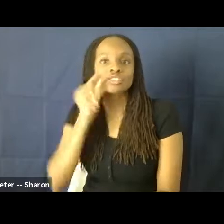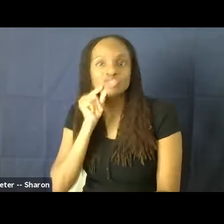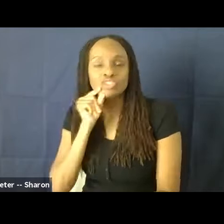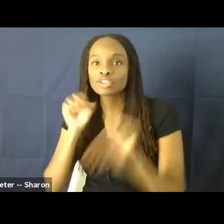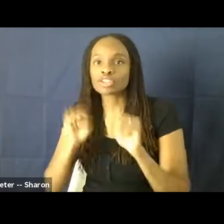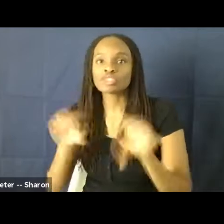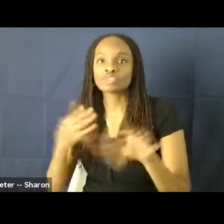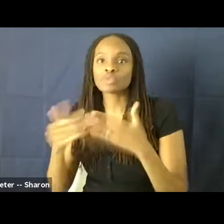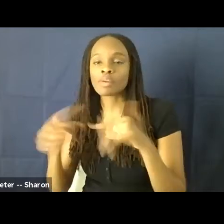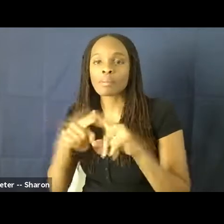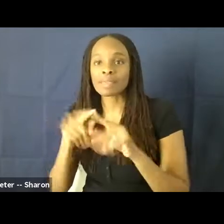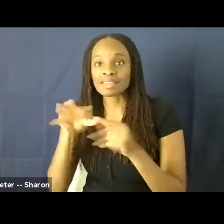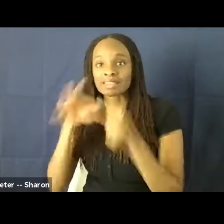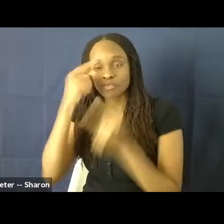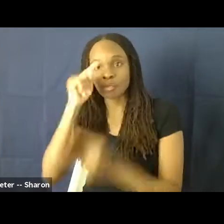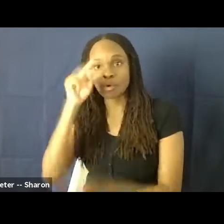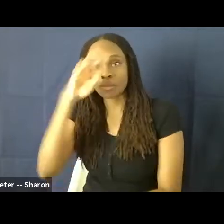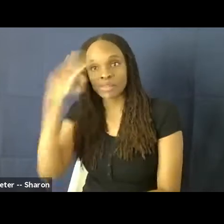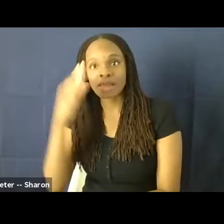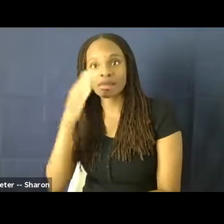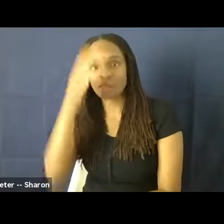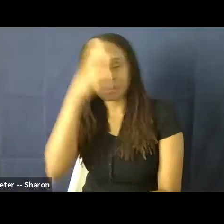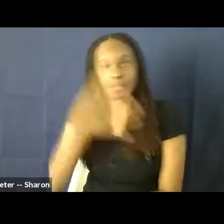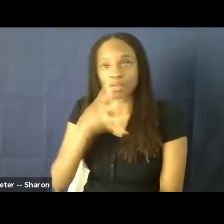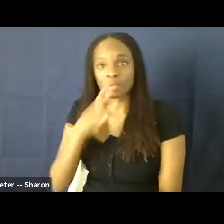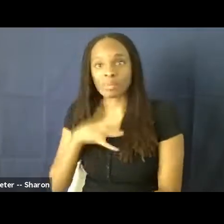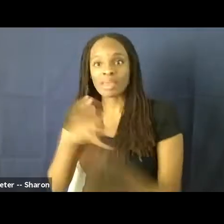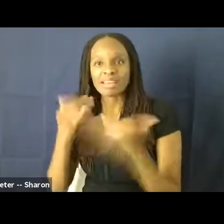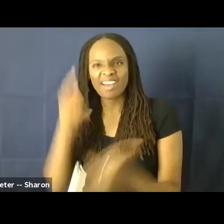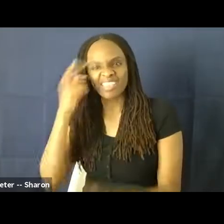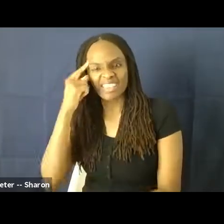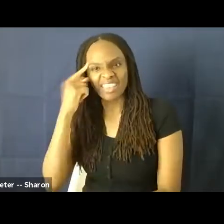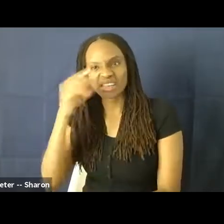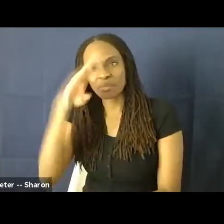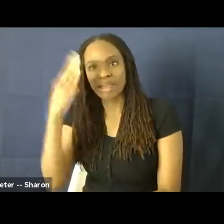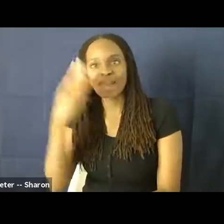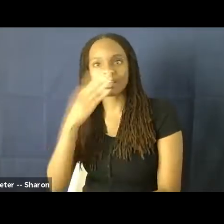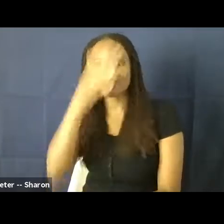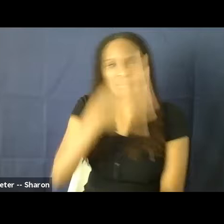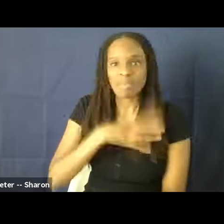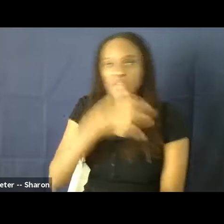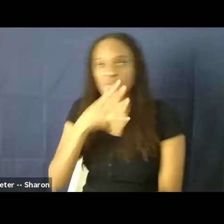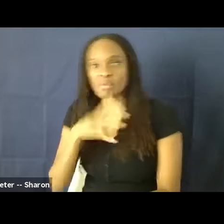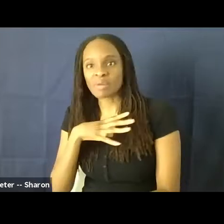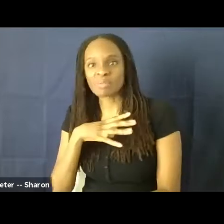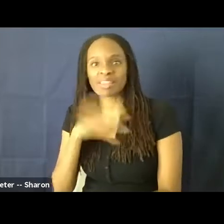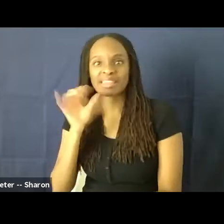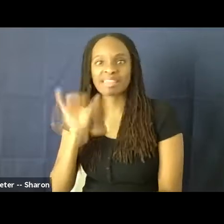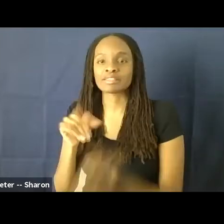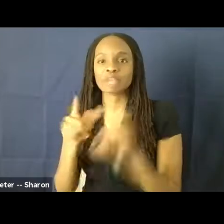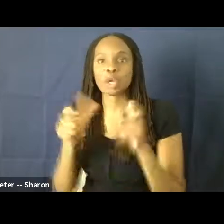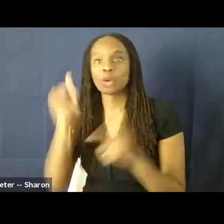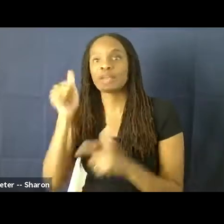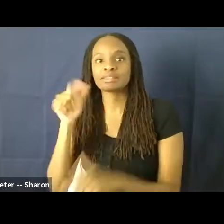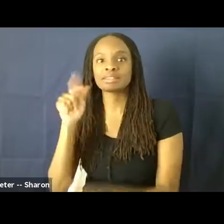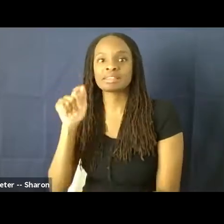And even today, we think of black men and white women on screen as being Hollywood's greatest taboo, right? You see this quote from